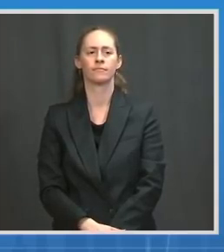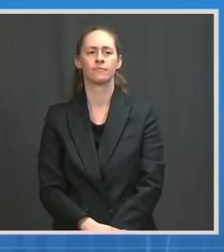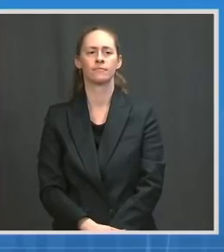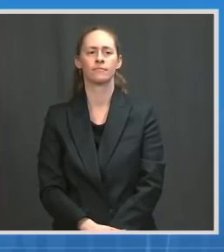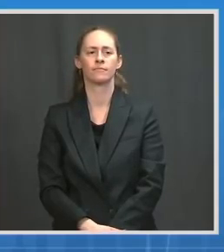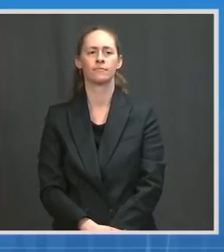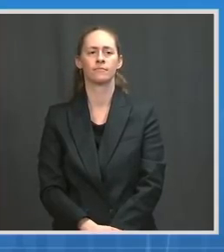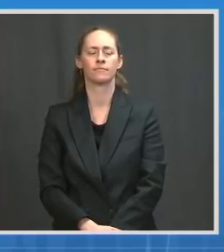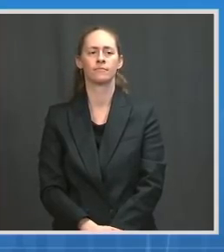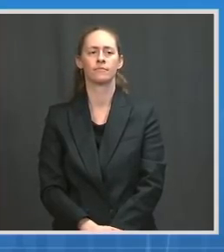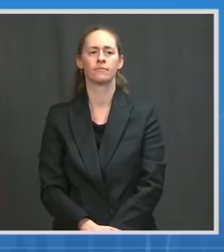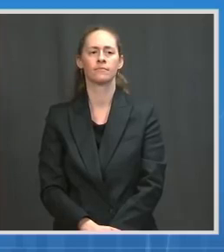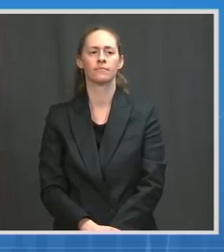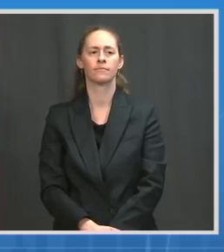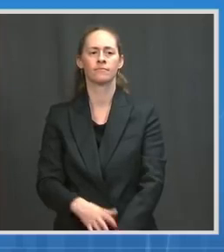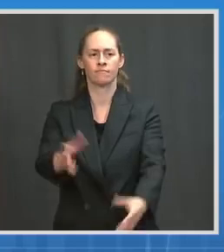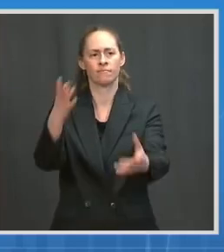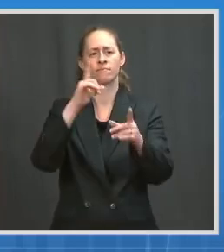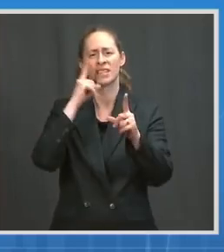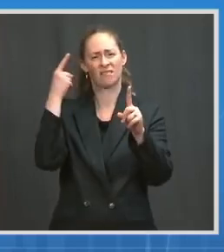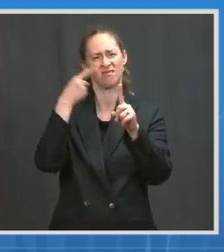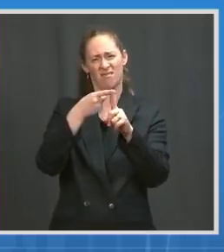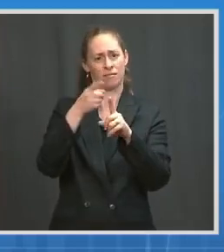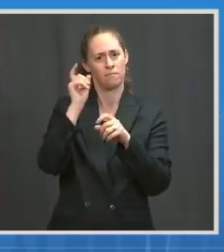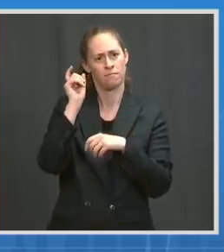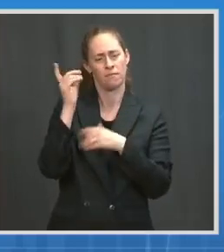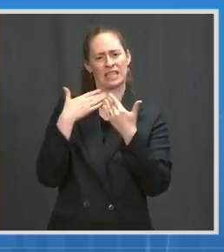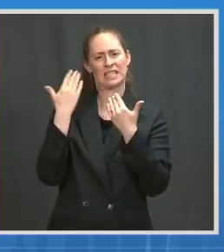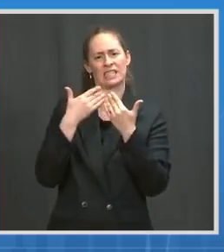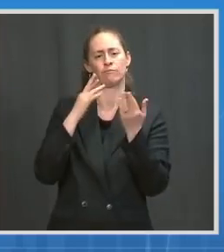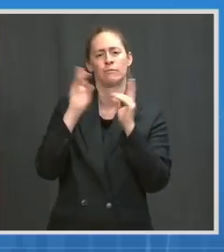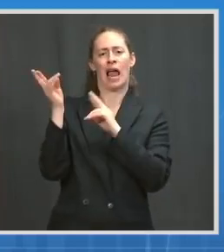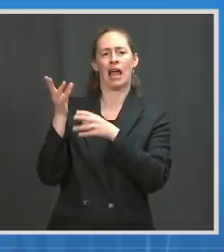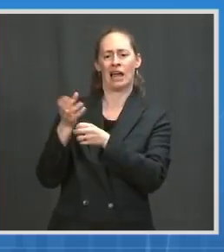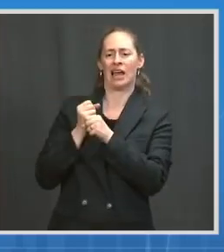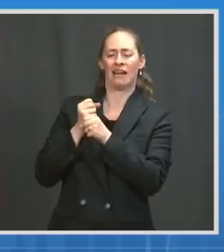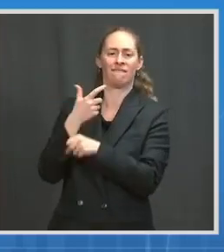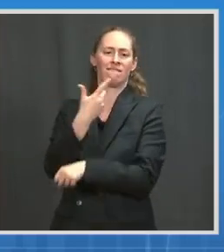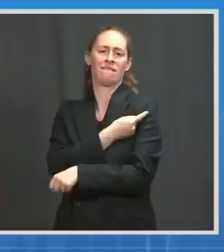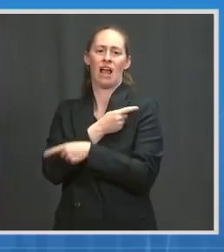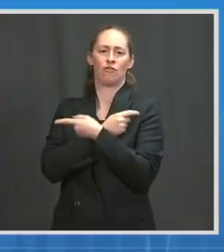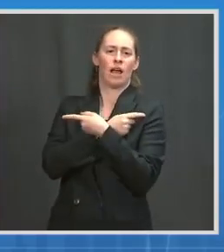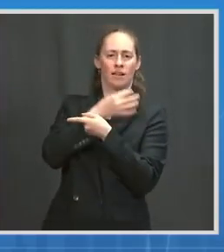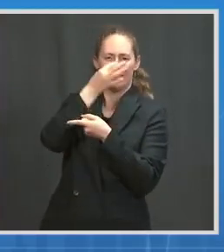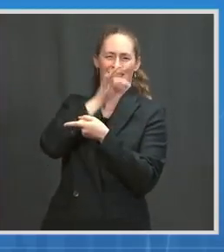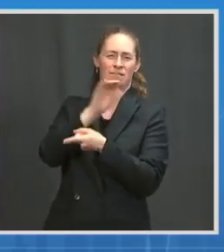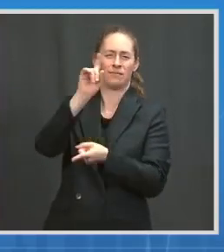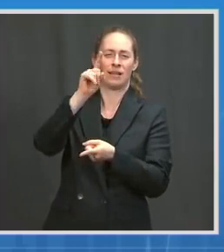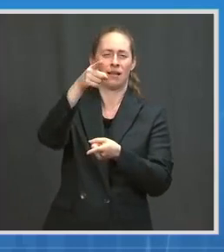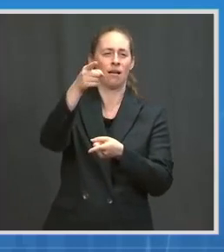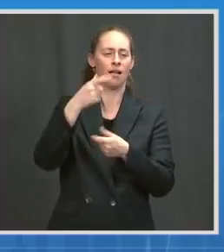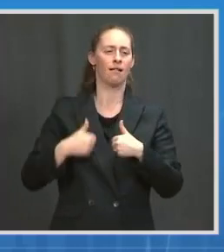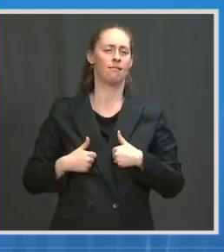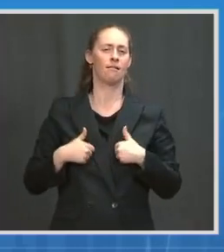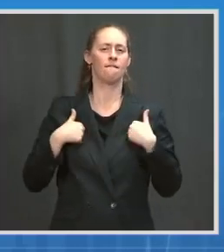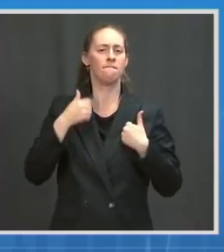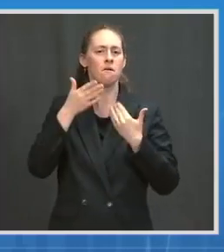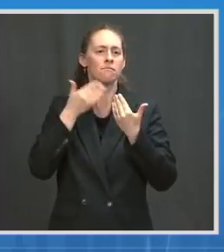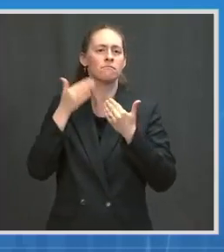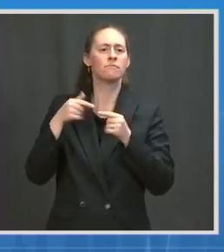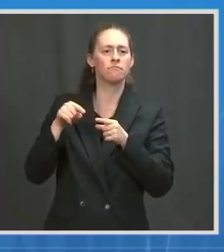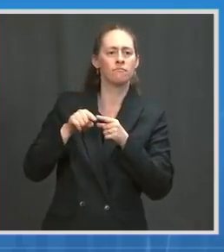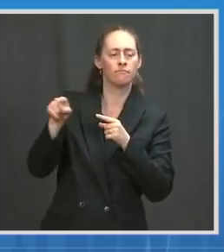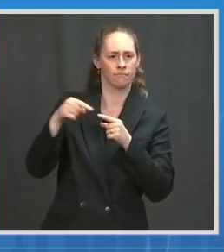sure that we have vaccines near everybody. So, we've talked about this with regard to five miles within 90 percent of